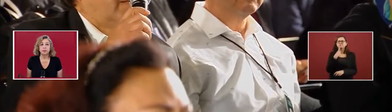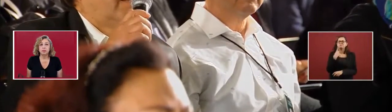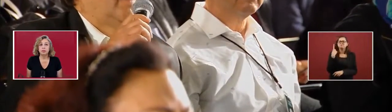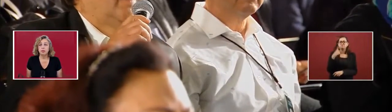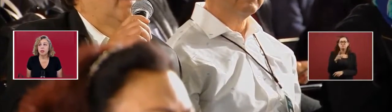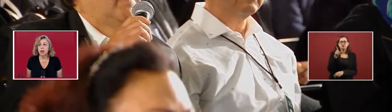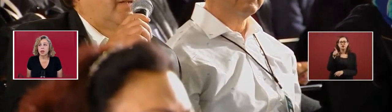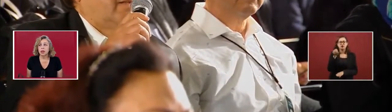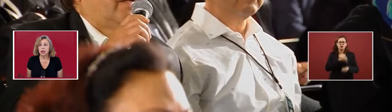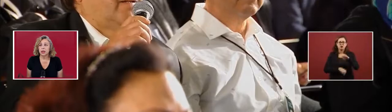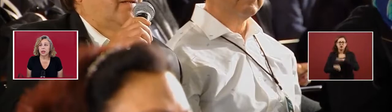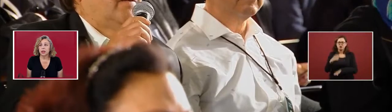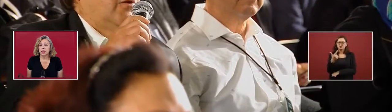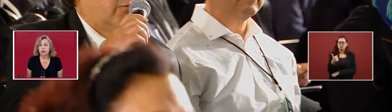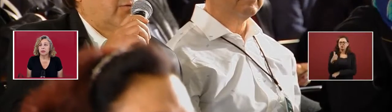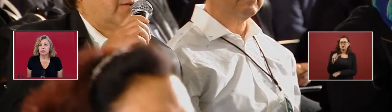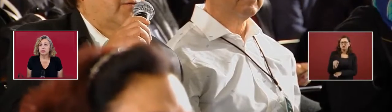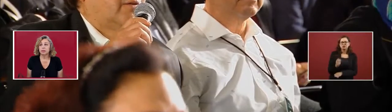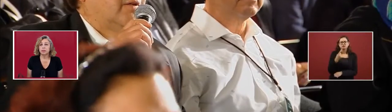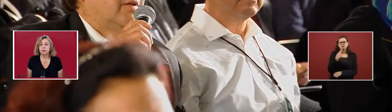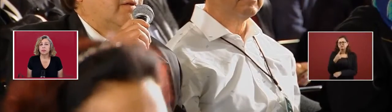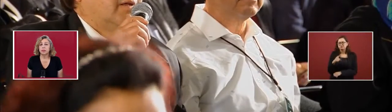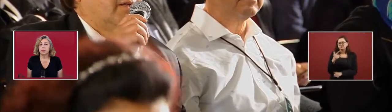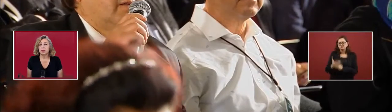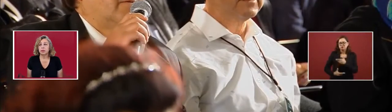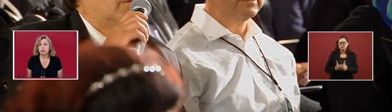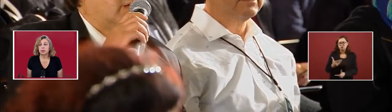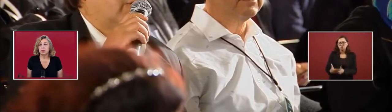Regarding the…